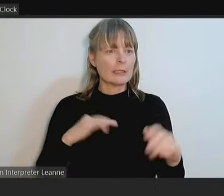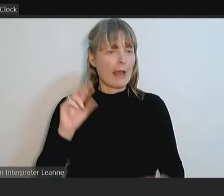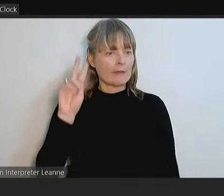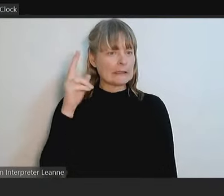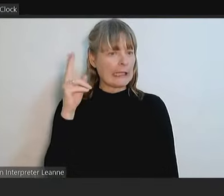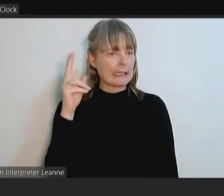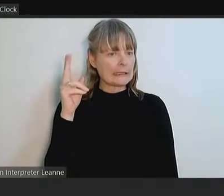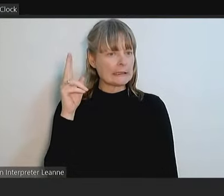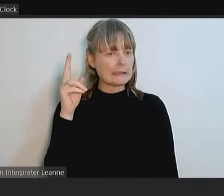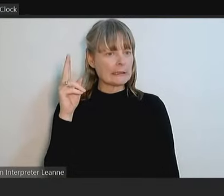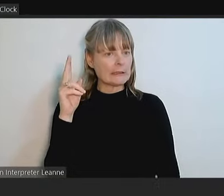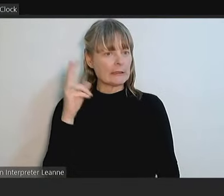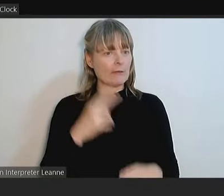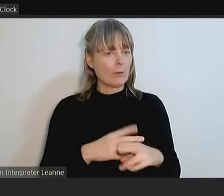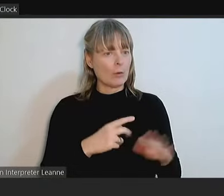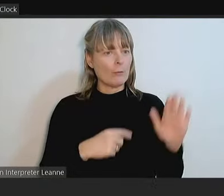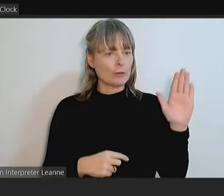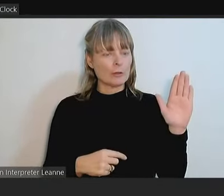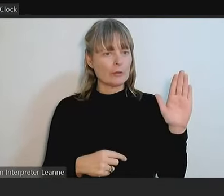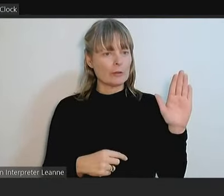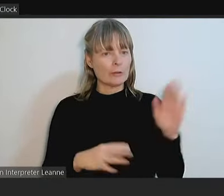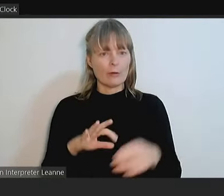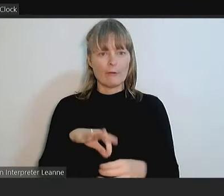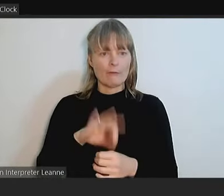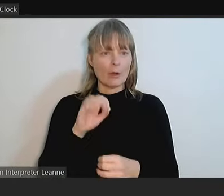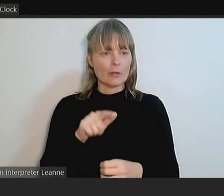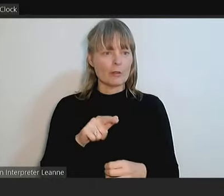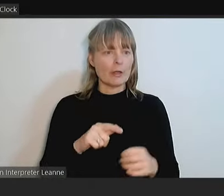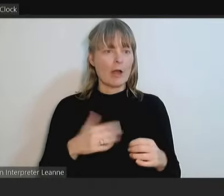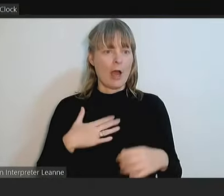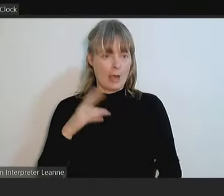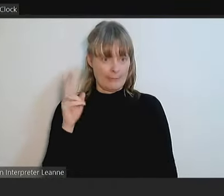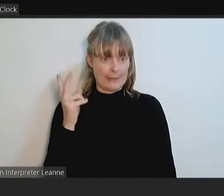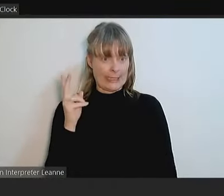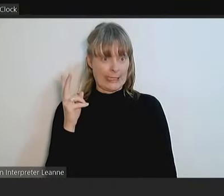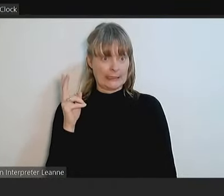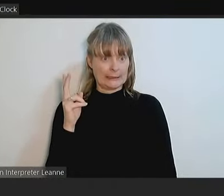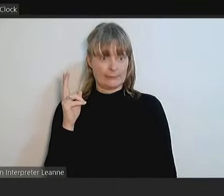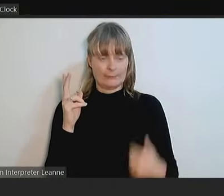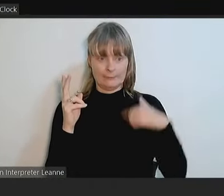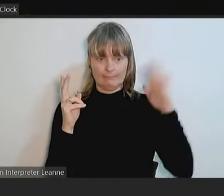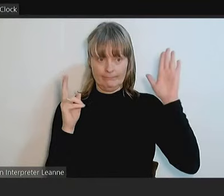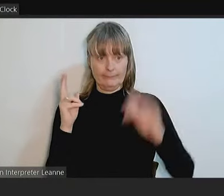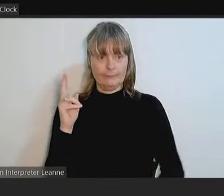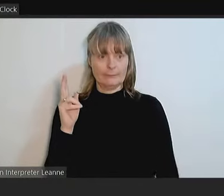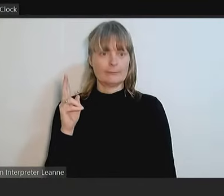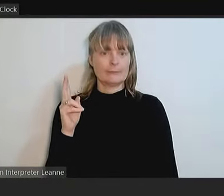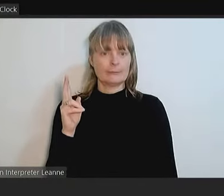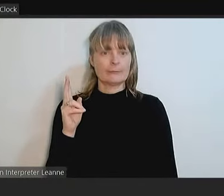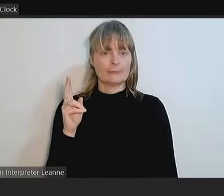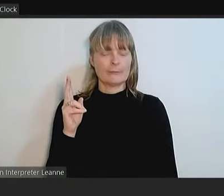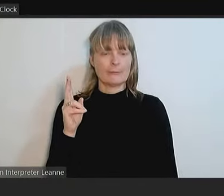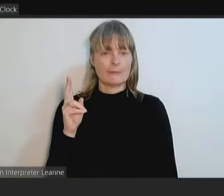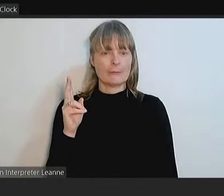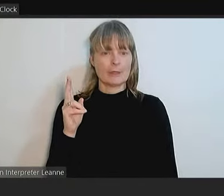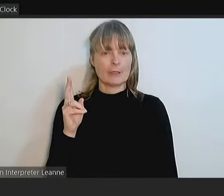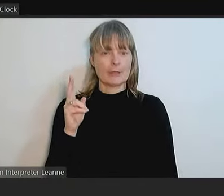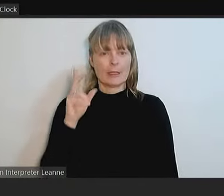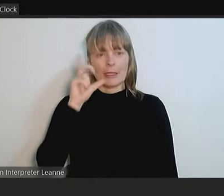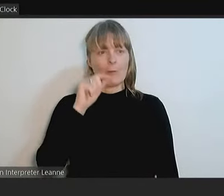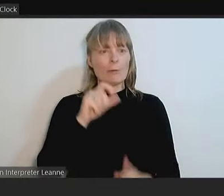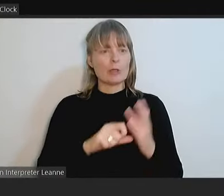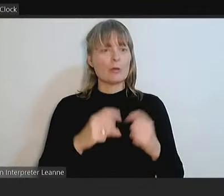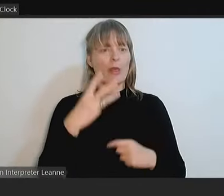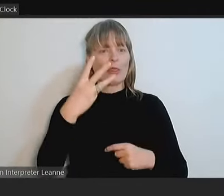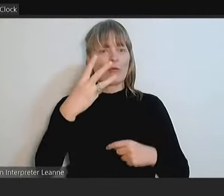and to vote on those motions. I'm happy to second Councillor Newton's. I wonder if we could do them as three petitions at once